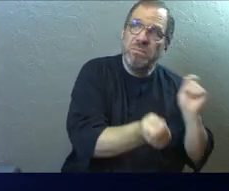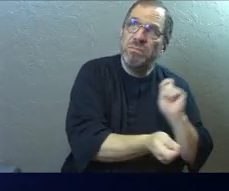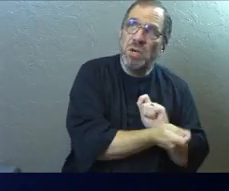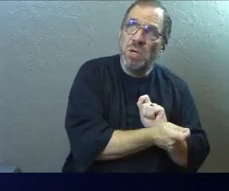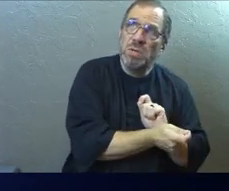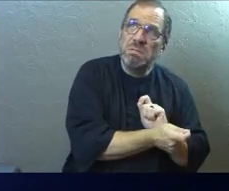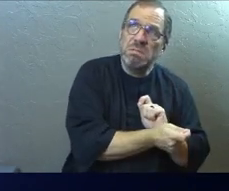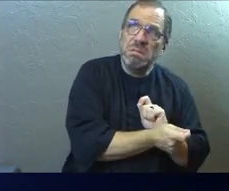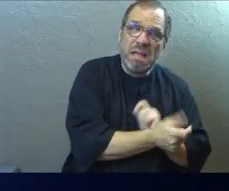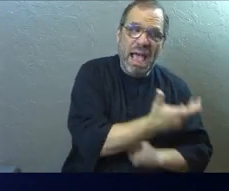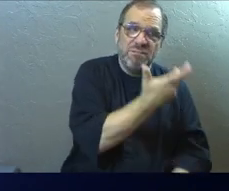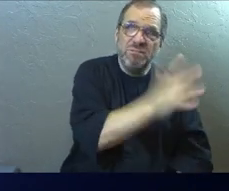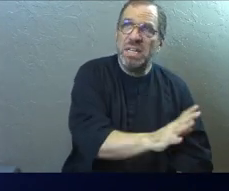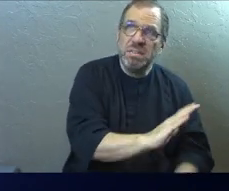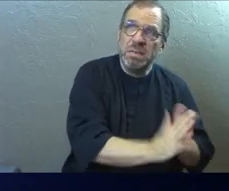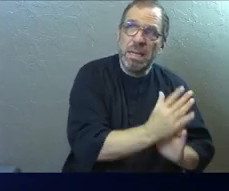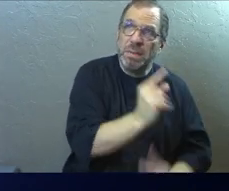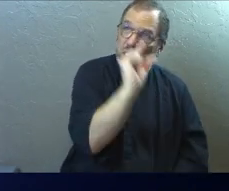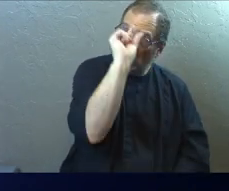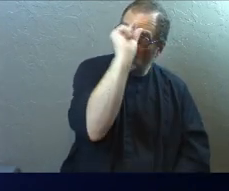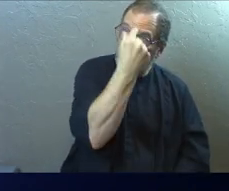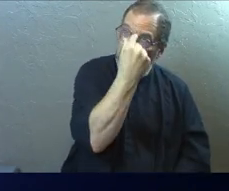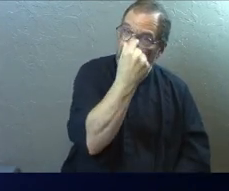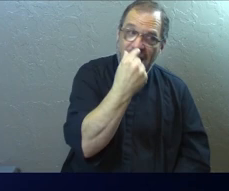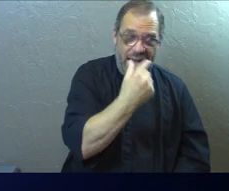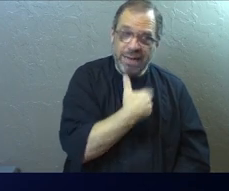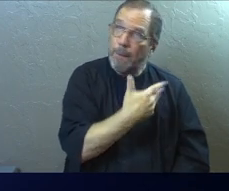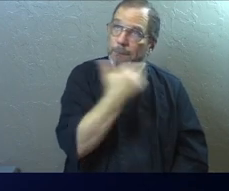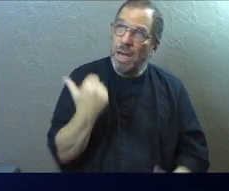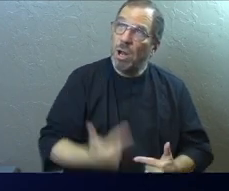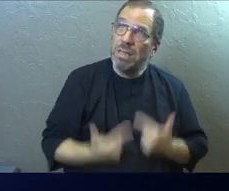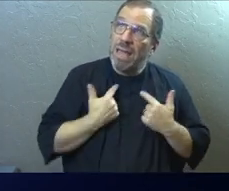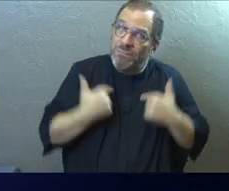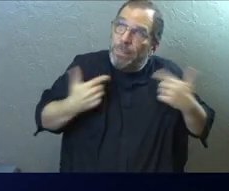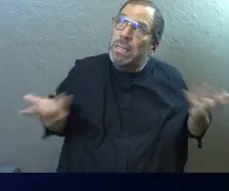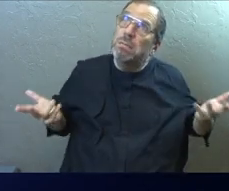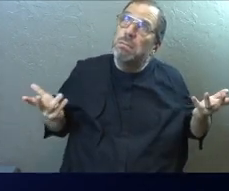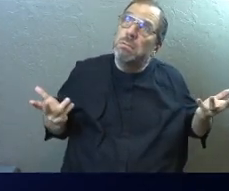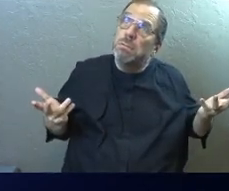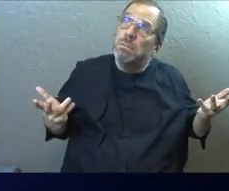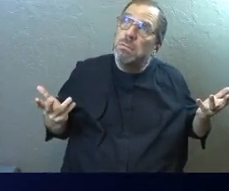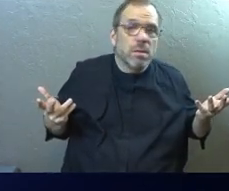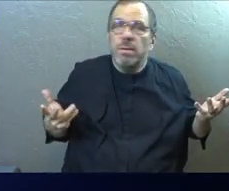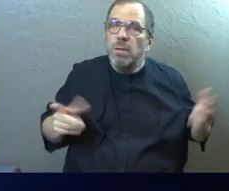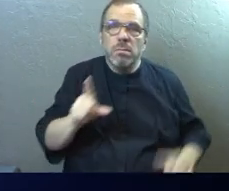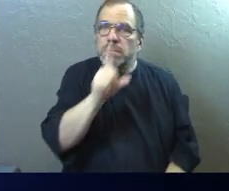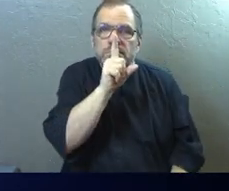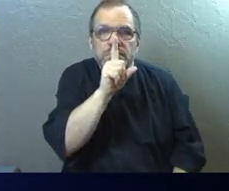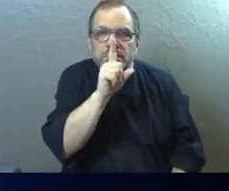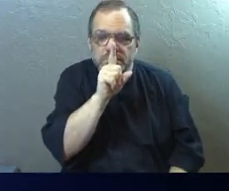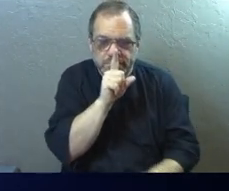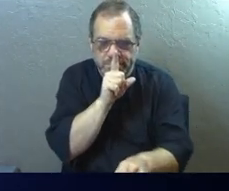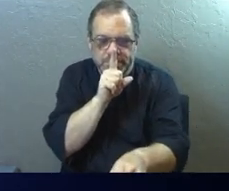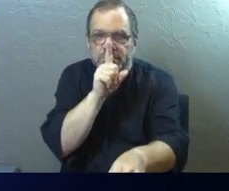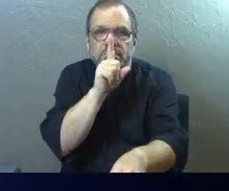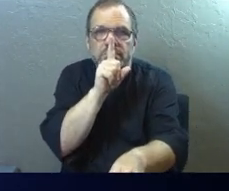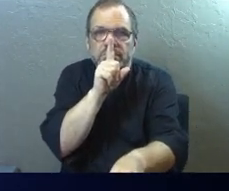and stop being such a jerk and I'll have a better life. That's not what he calls us to.